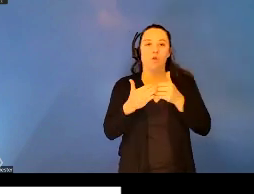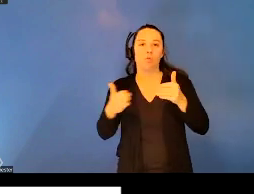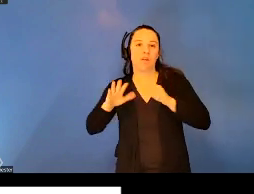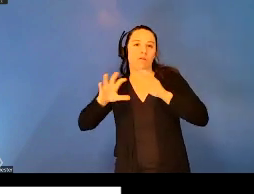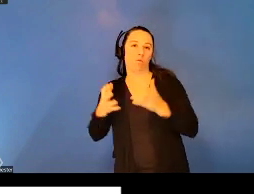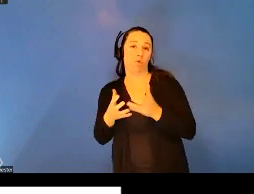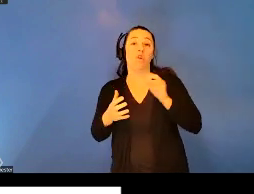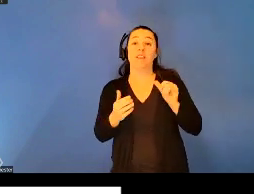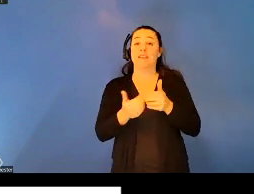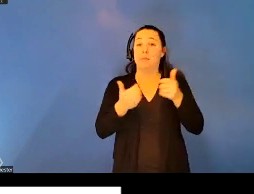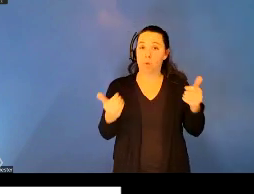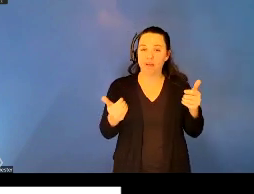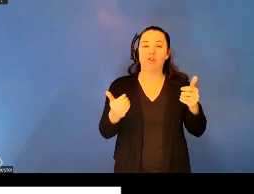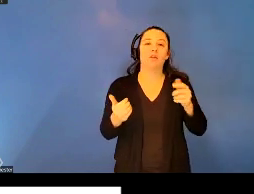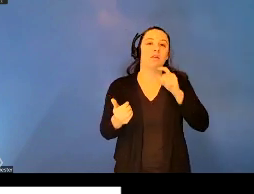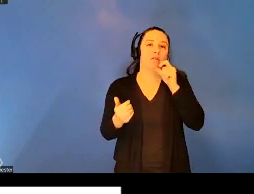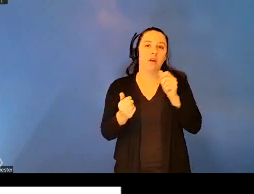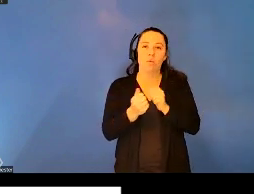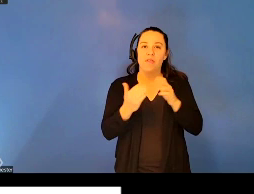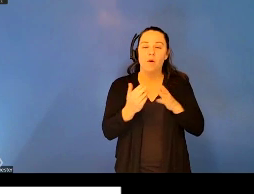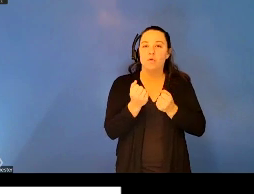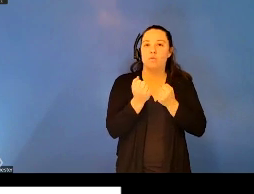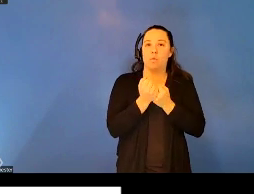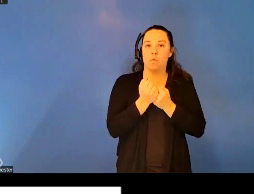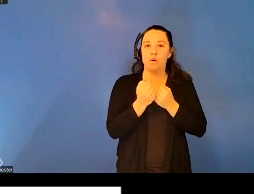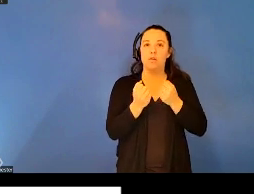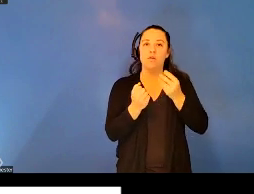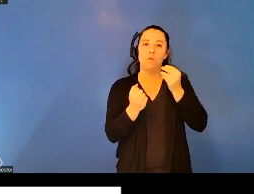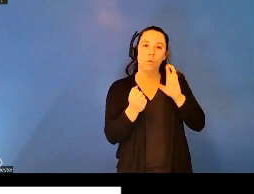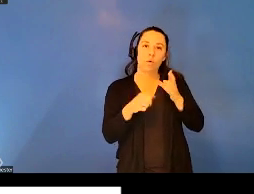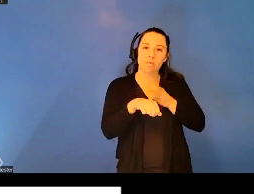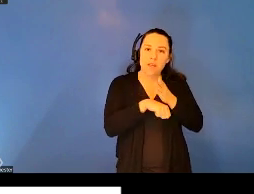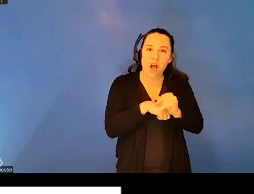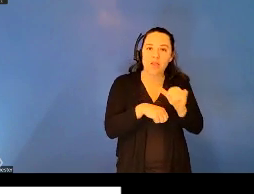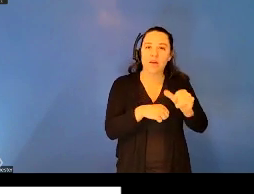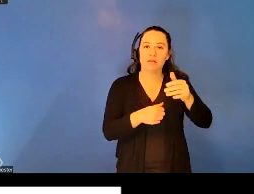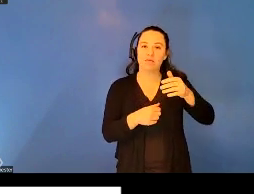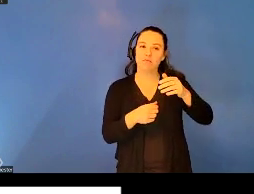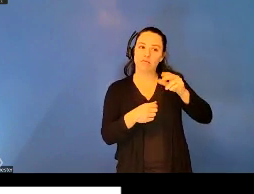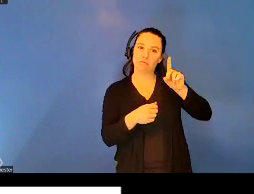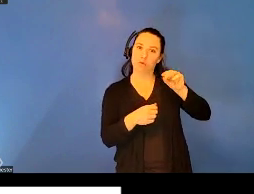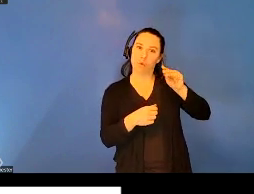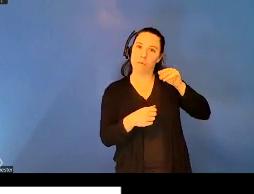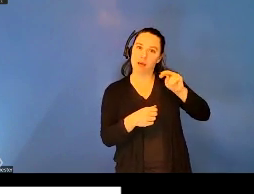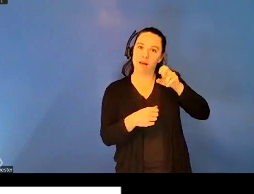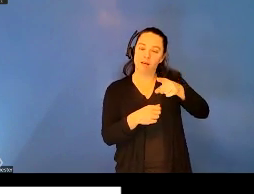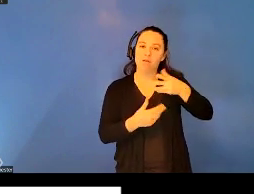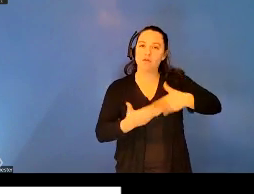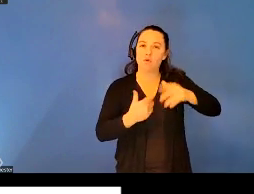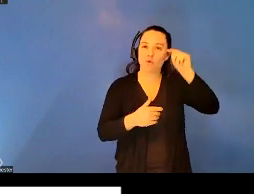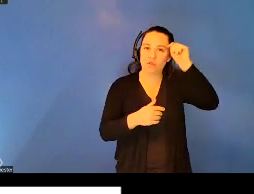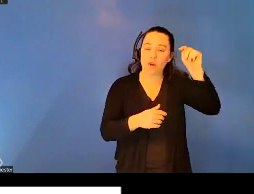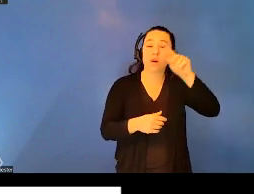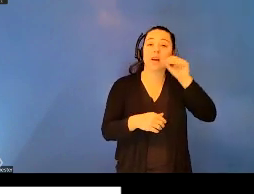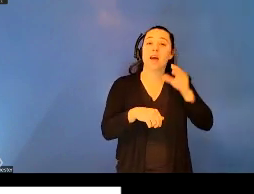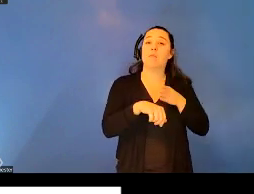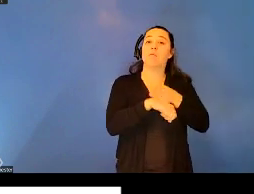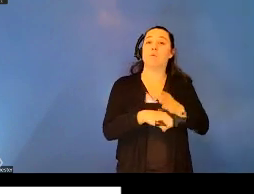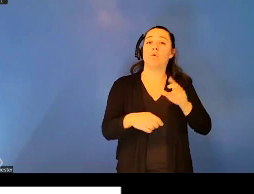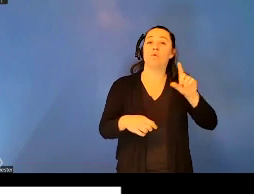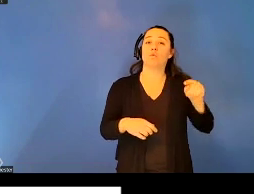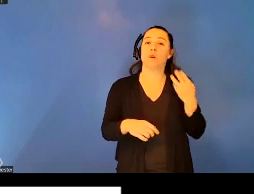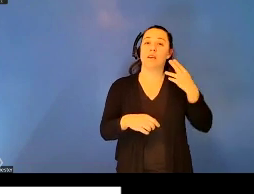support, perhaps, from the beyond the domain of social theory. And the early 20th century in Europe and North America witnessed an